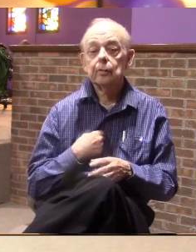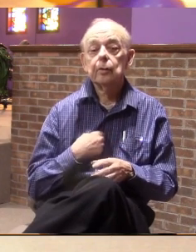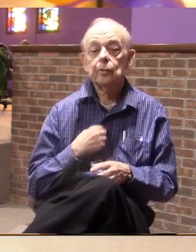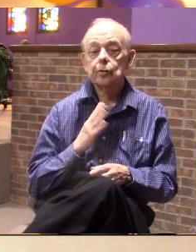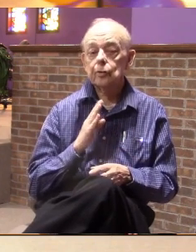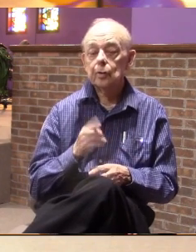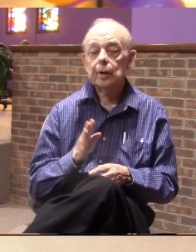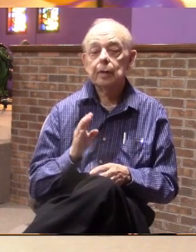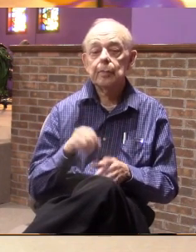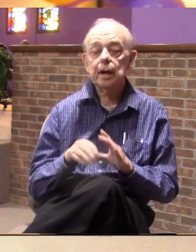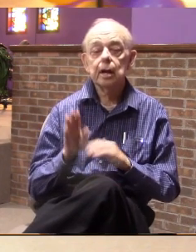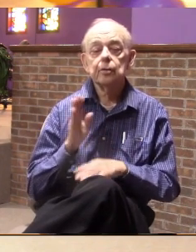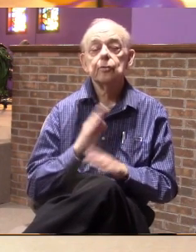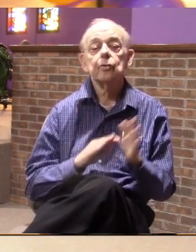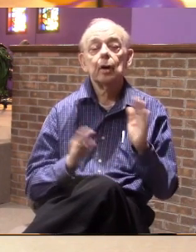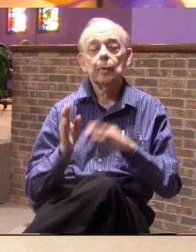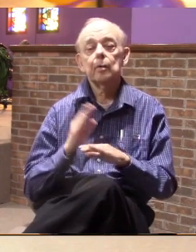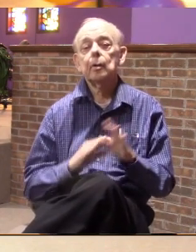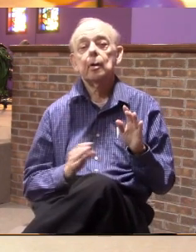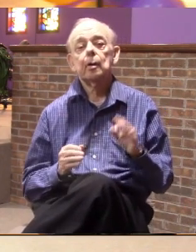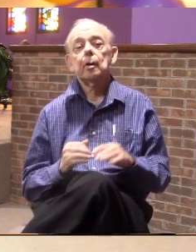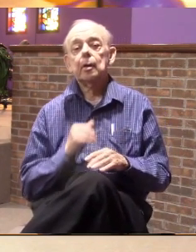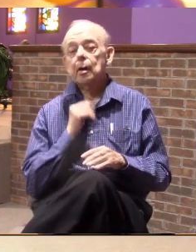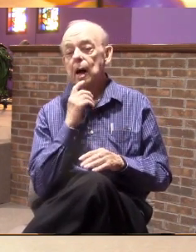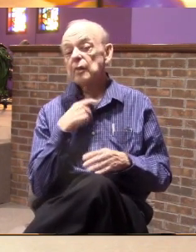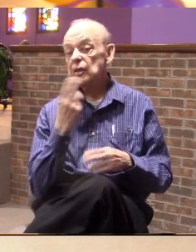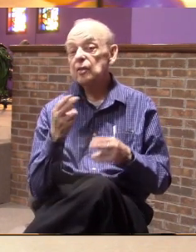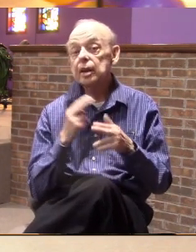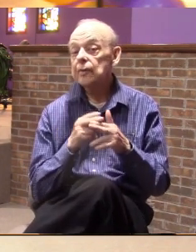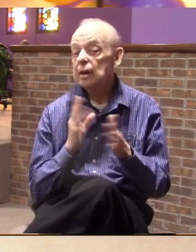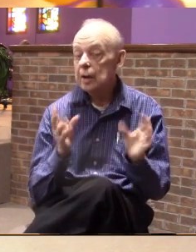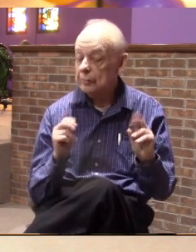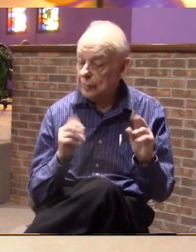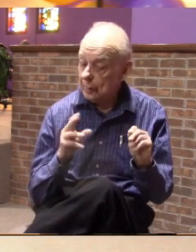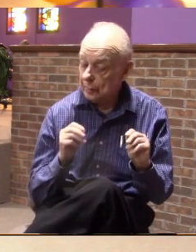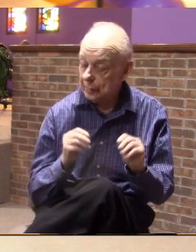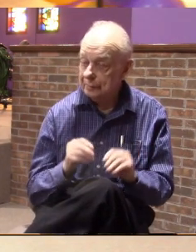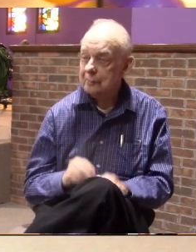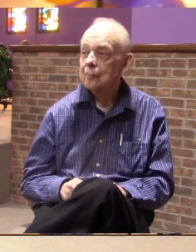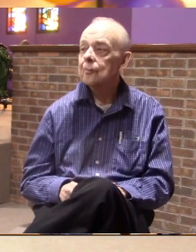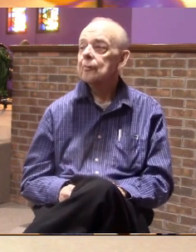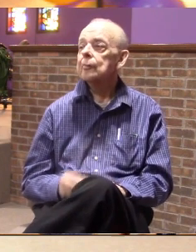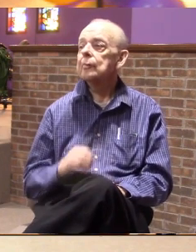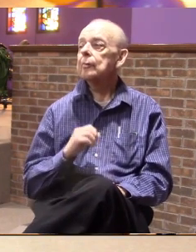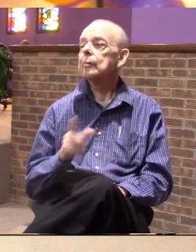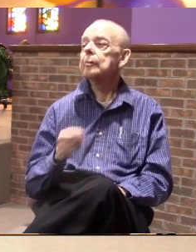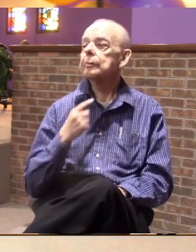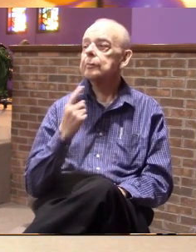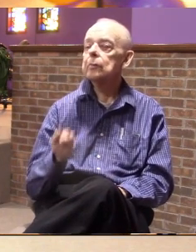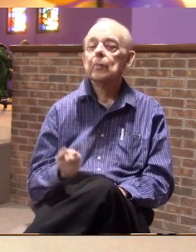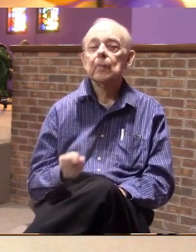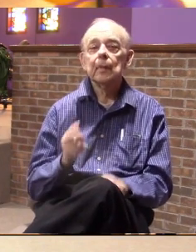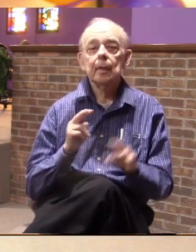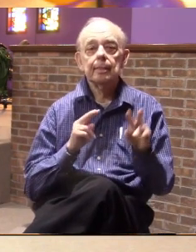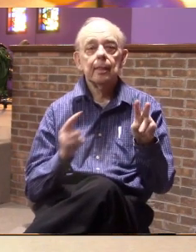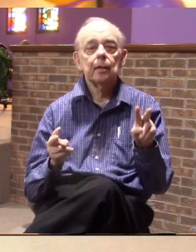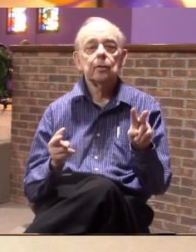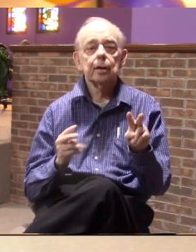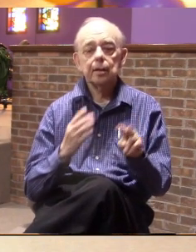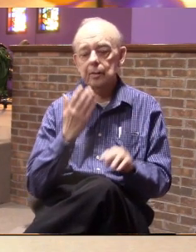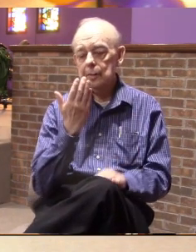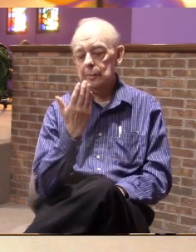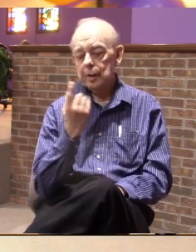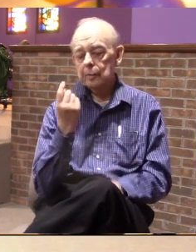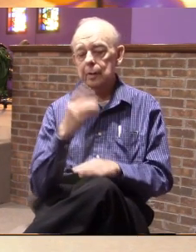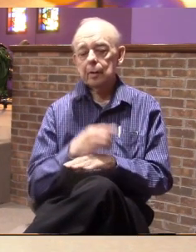trouble. And I'm not going to mention any names, okay? All I can say is just look in the mirror one day.